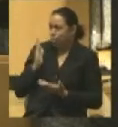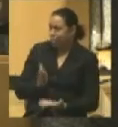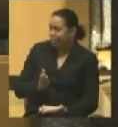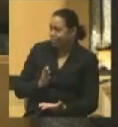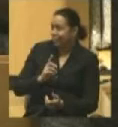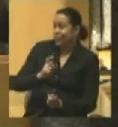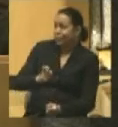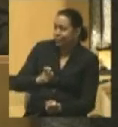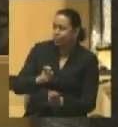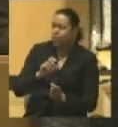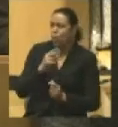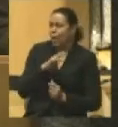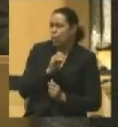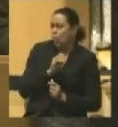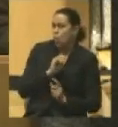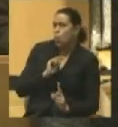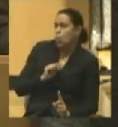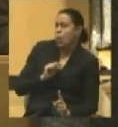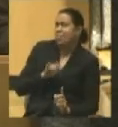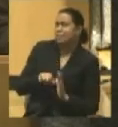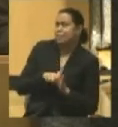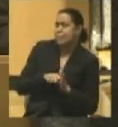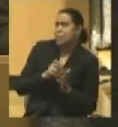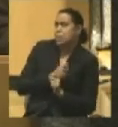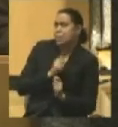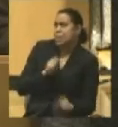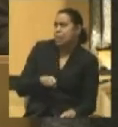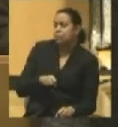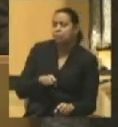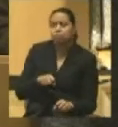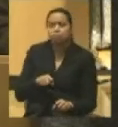Ohio. And they don't think much farther than that. And they should.